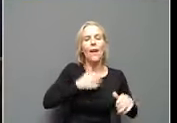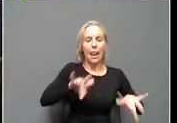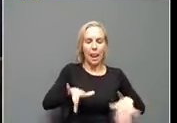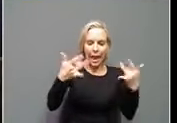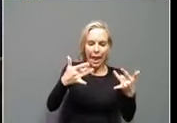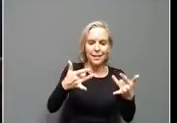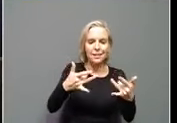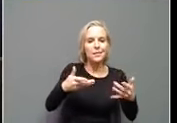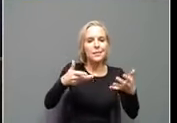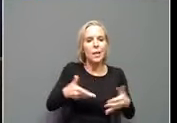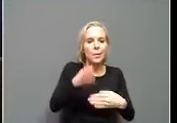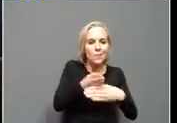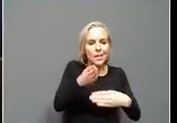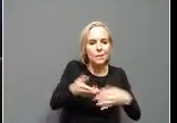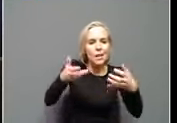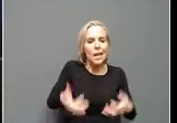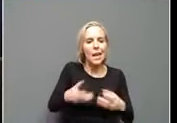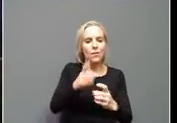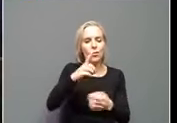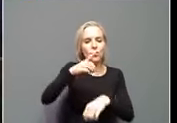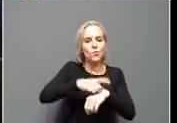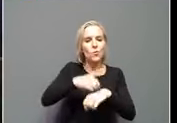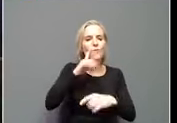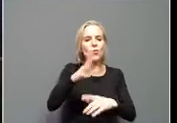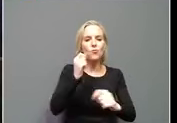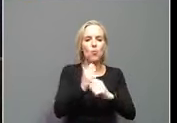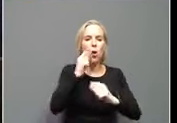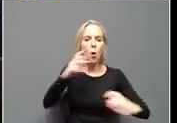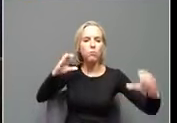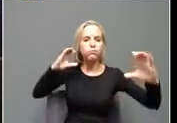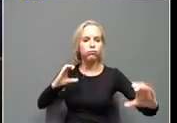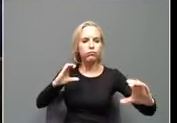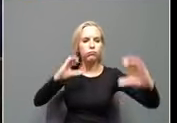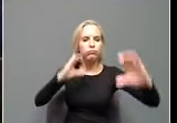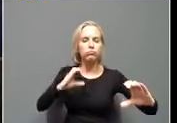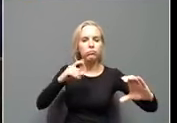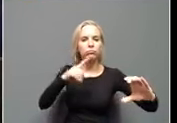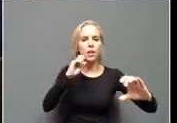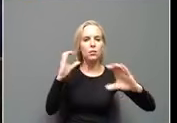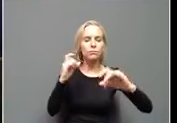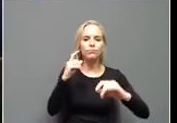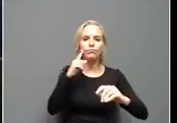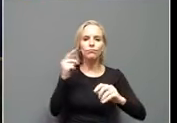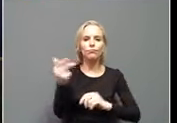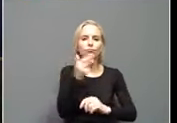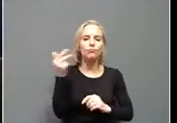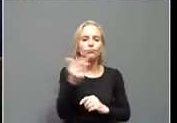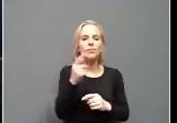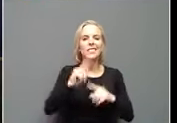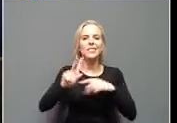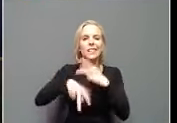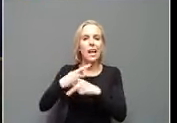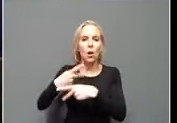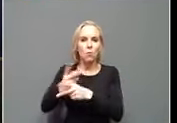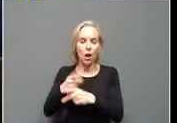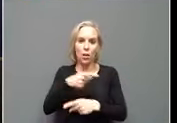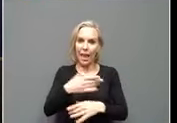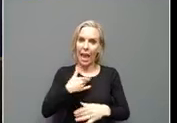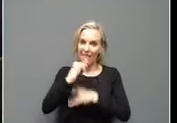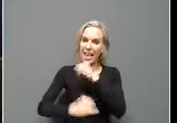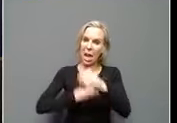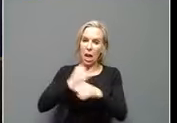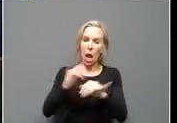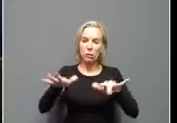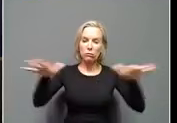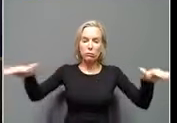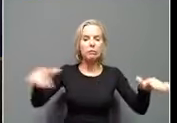Peterbilt, and DAF names, as well as aftermarket products. This is a company with international reach, with an extensive dealer